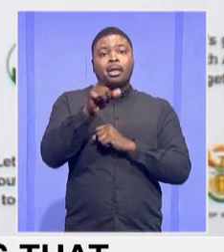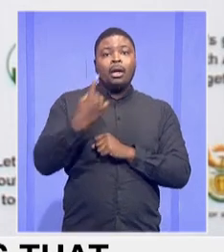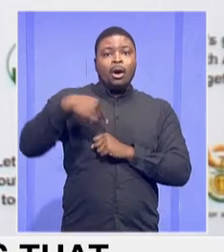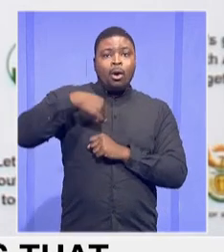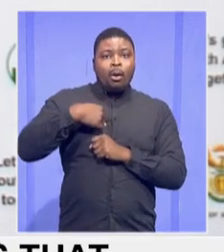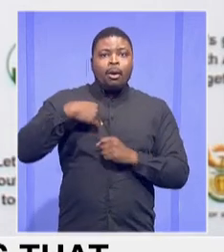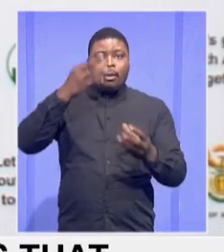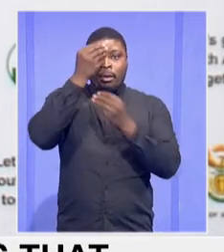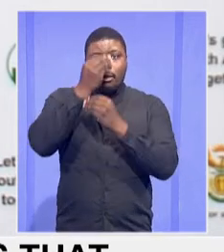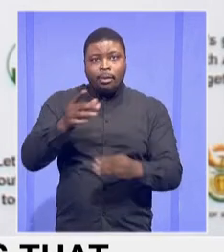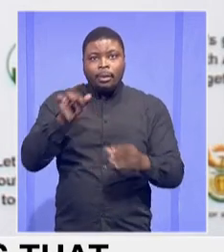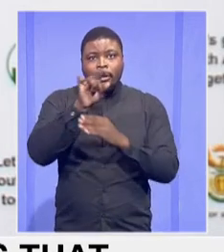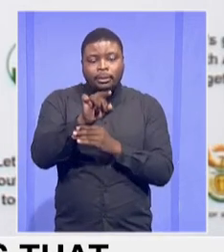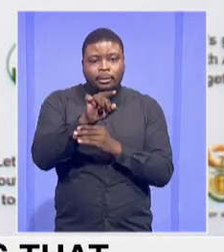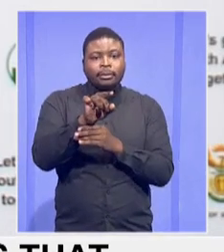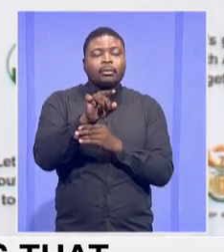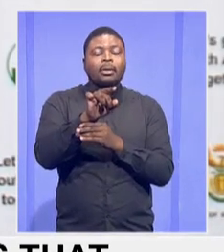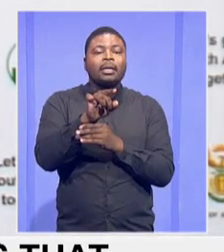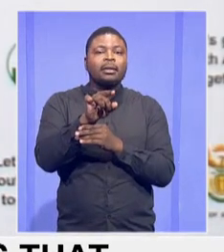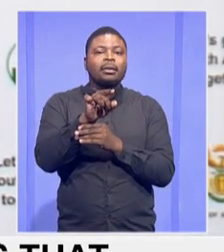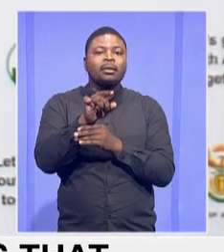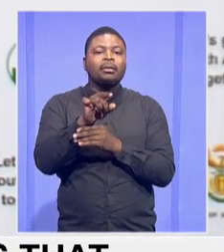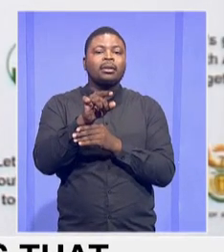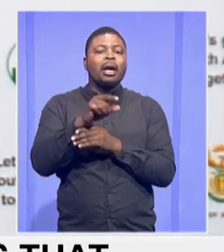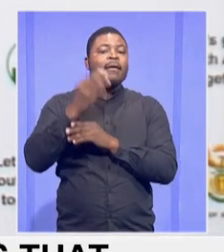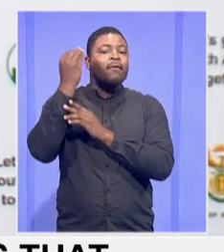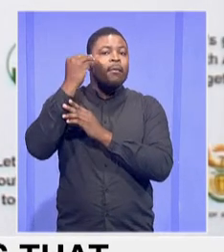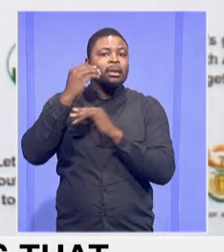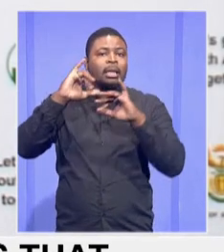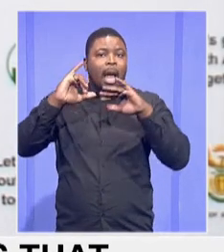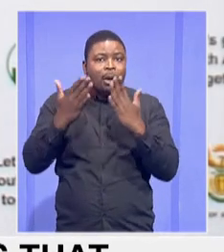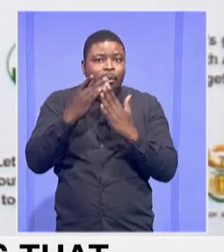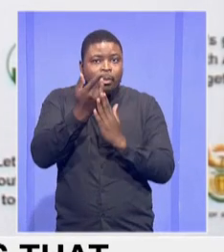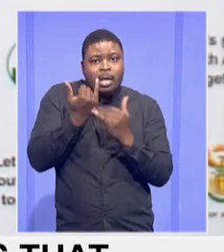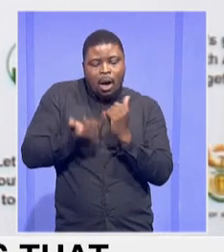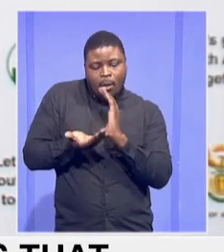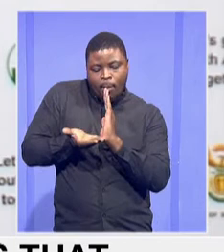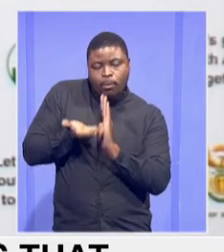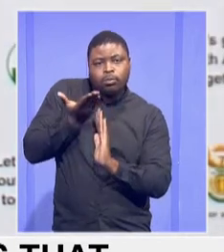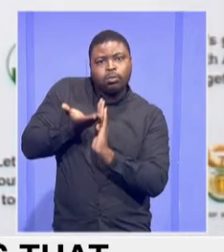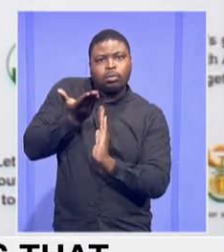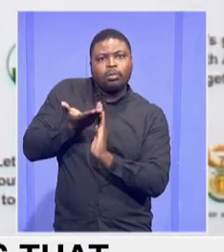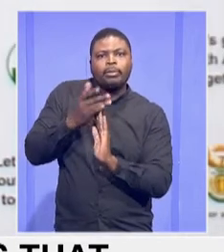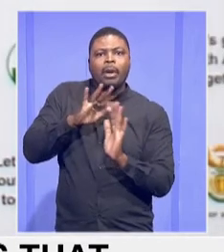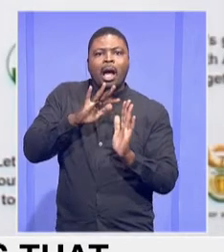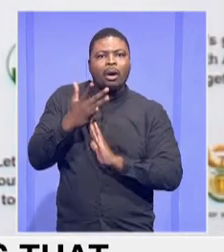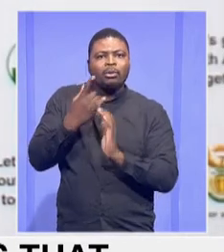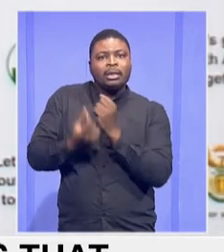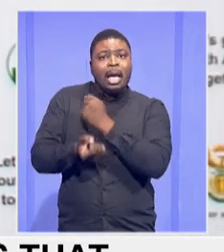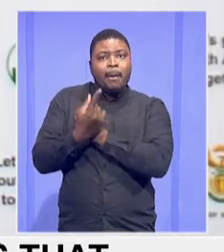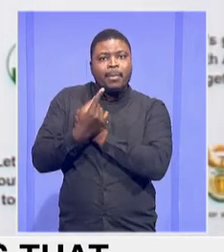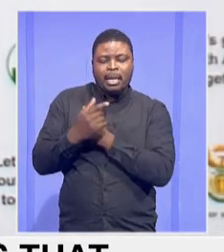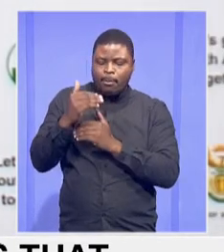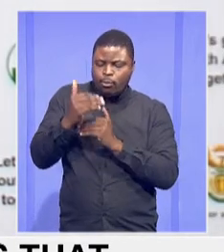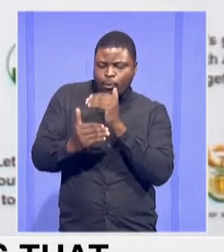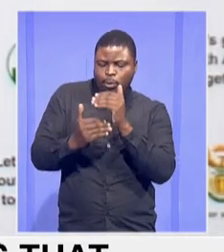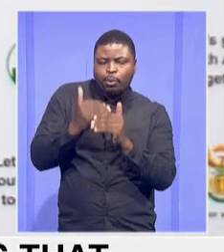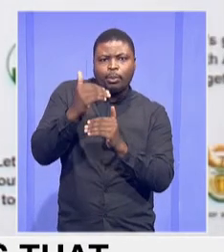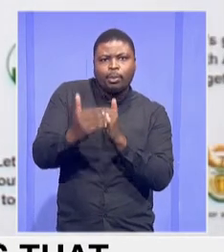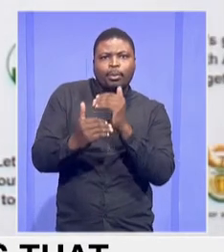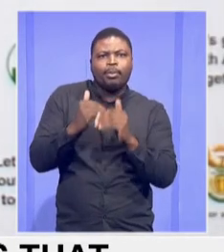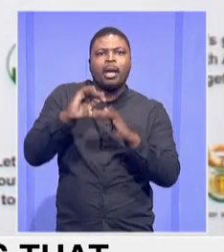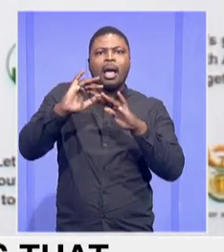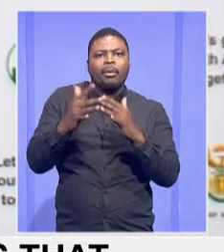actual business plan progress and also what is projected by the implementing agents.